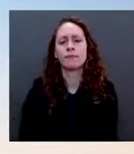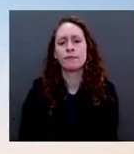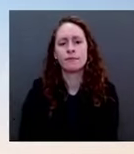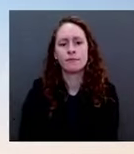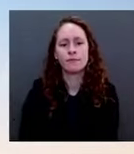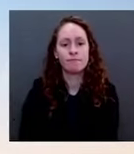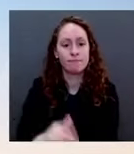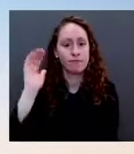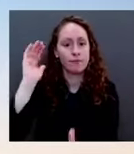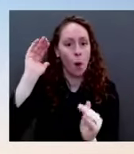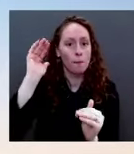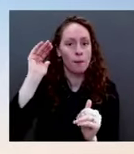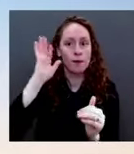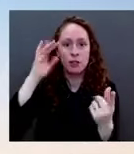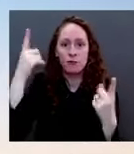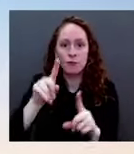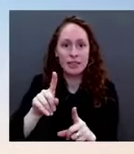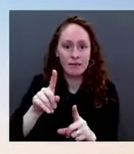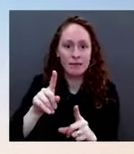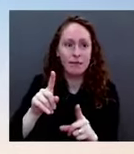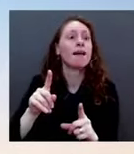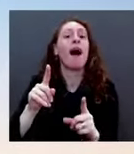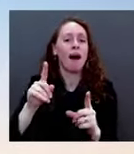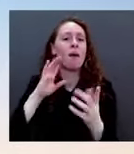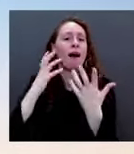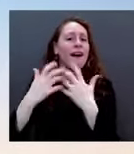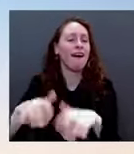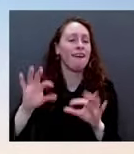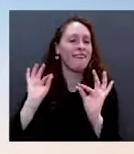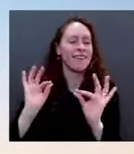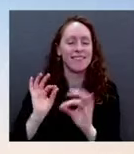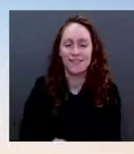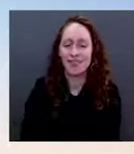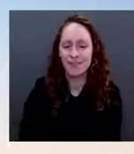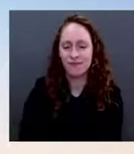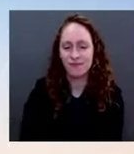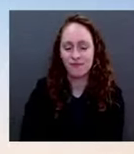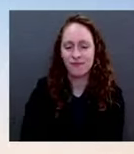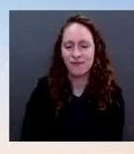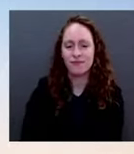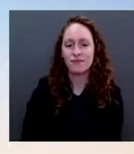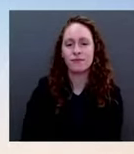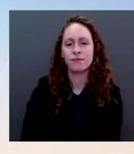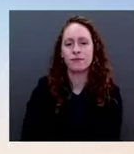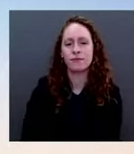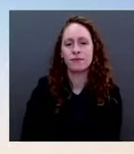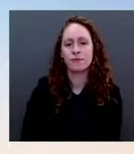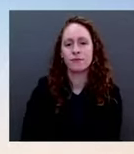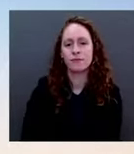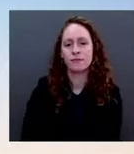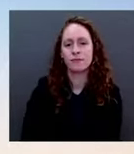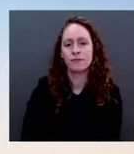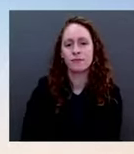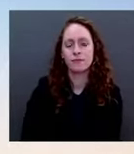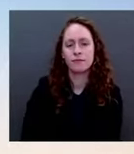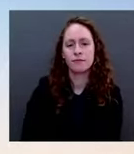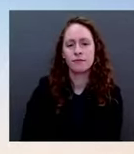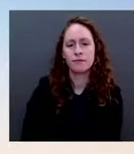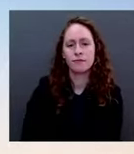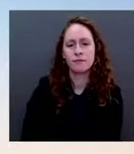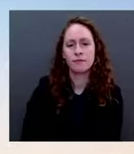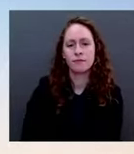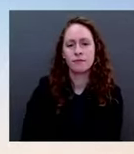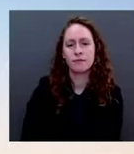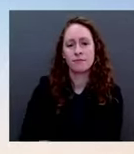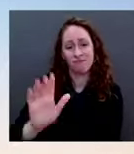The Press voting rights, unless something has dramatically changed, which it doesn't seem likely, this is going to fail. You have made clear that the President, you know, is going to keep up this fight,